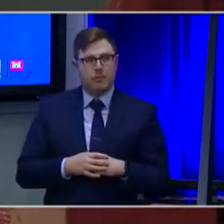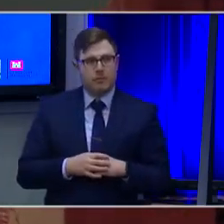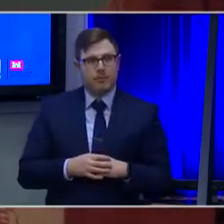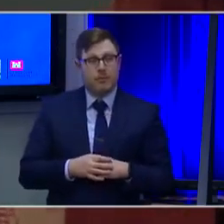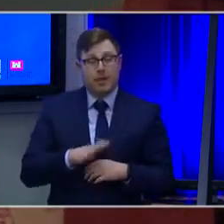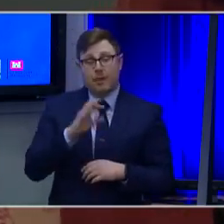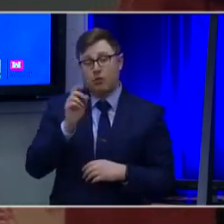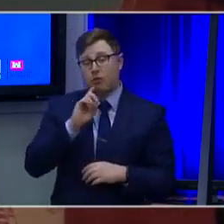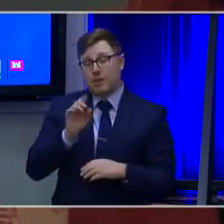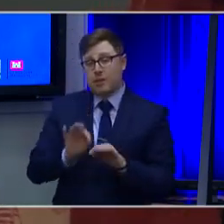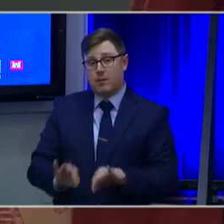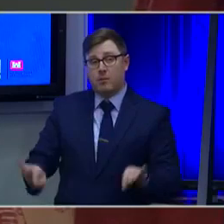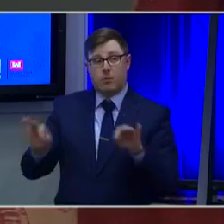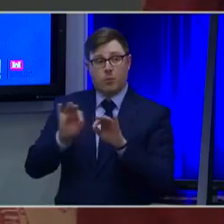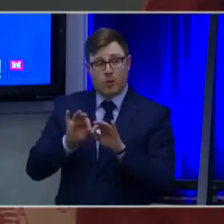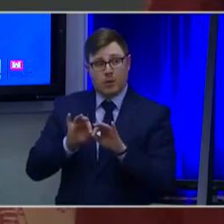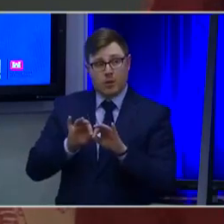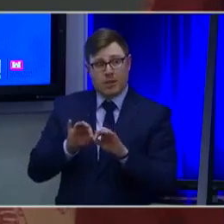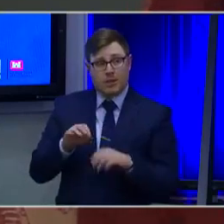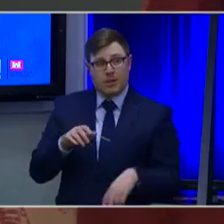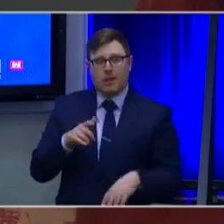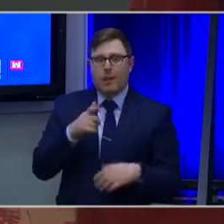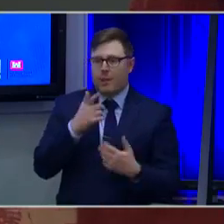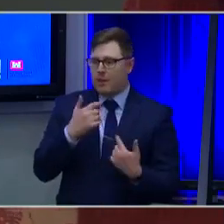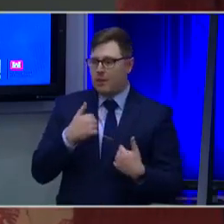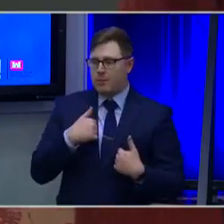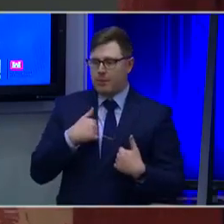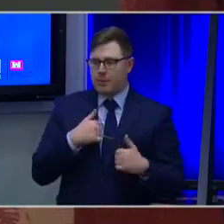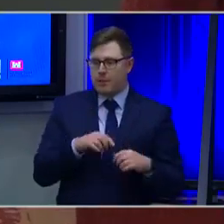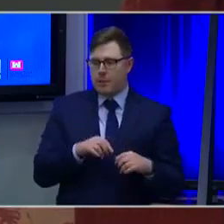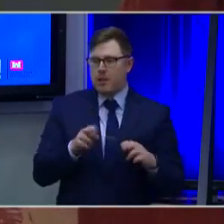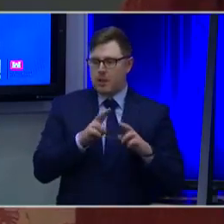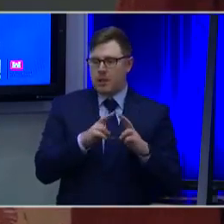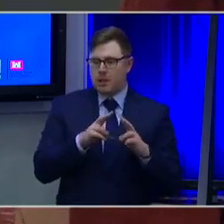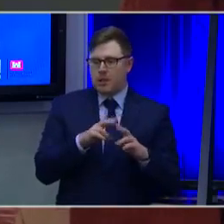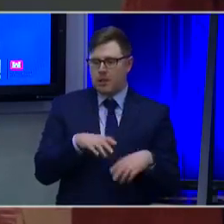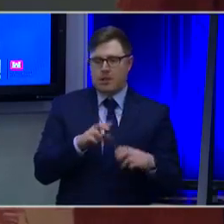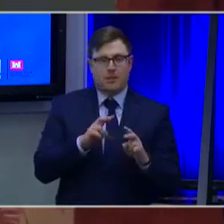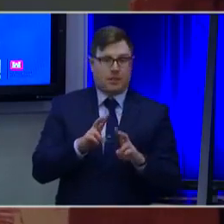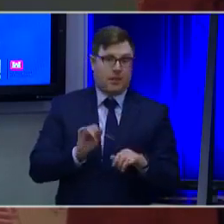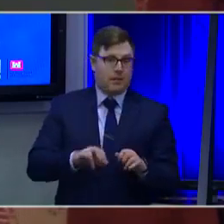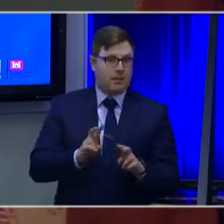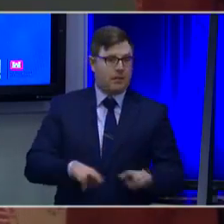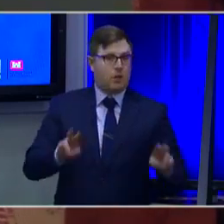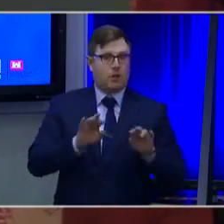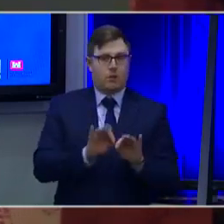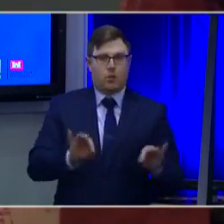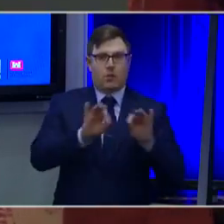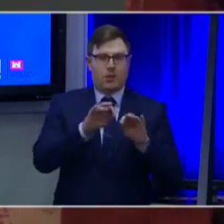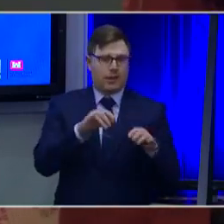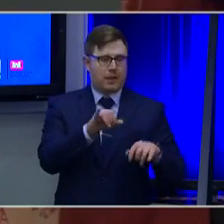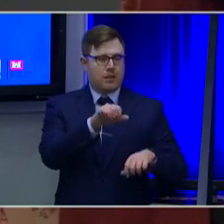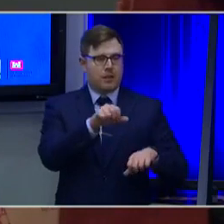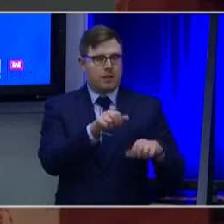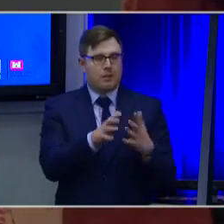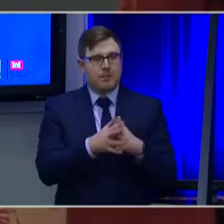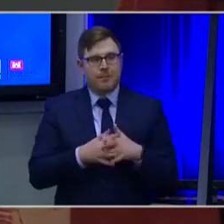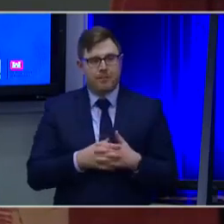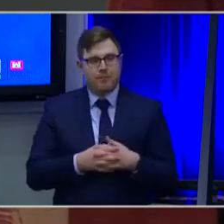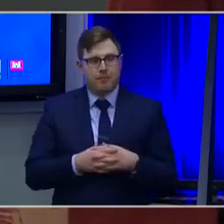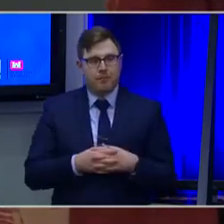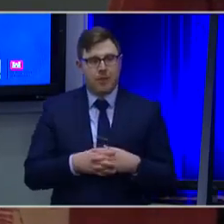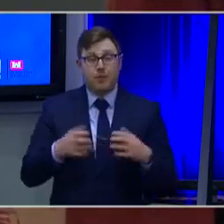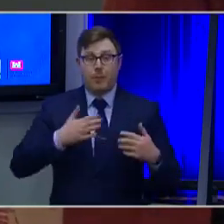And most importantly, as a computer scientist, this is very important to me. Everyone here is always looking for the most innovative technological solutions,